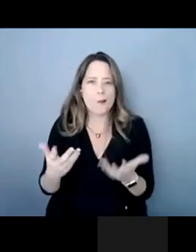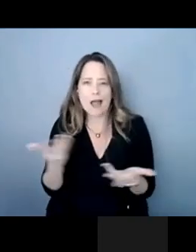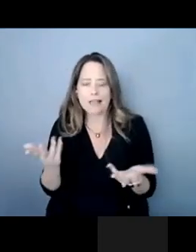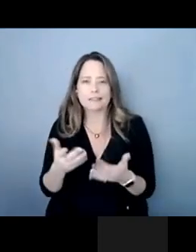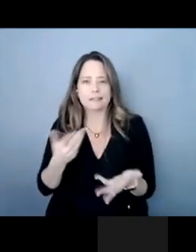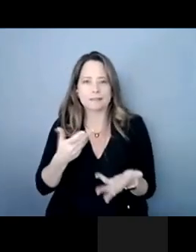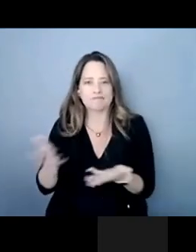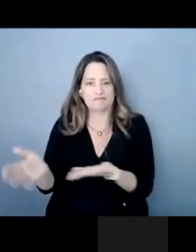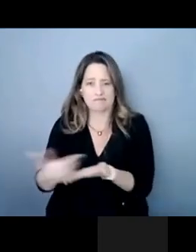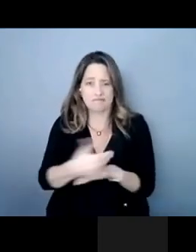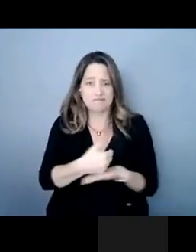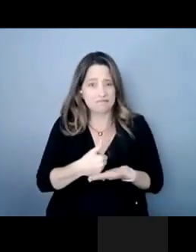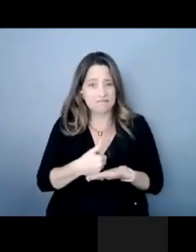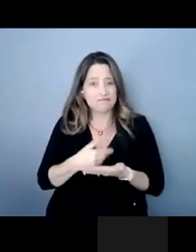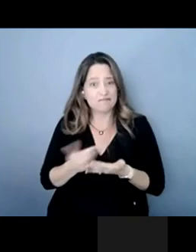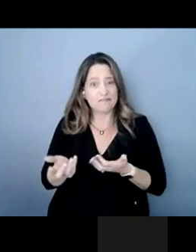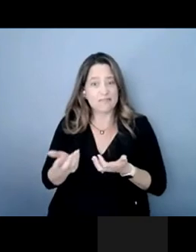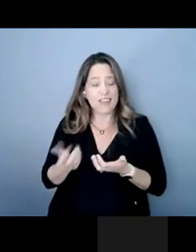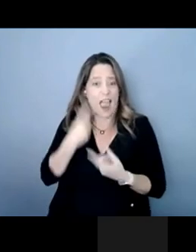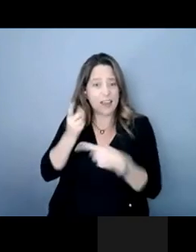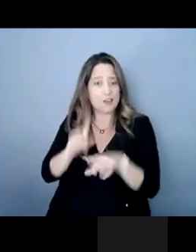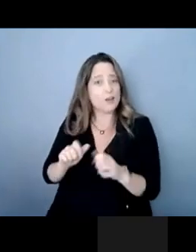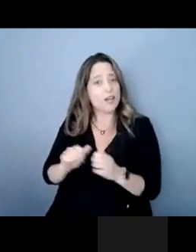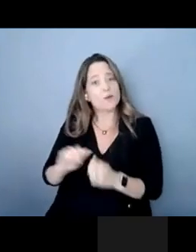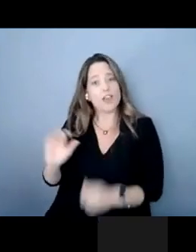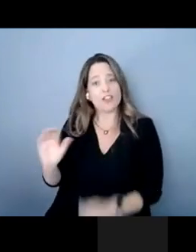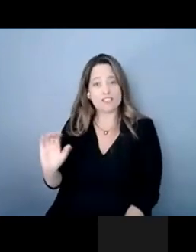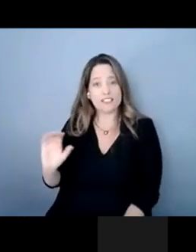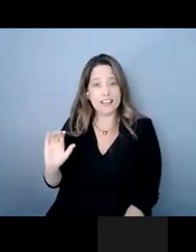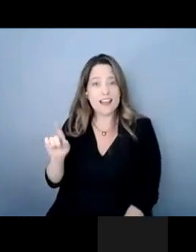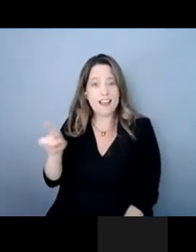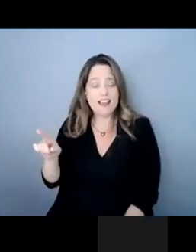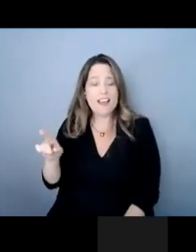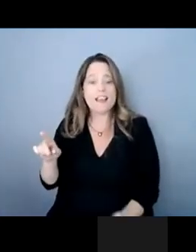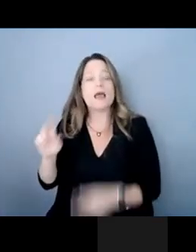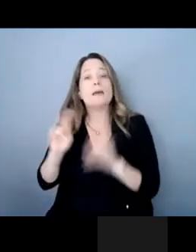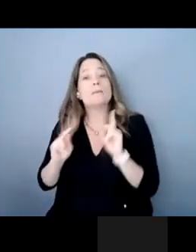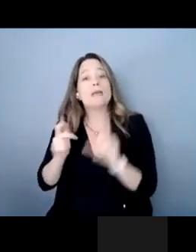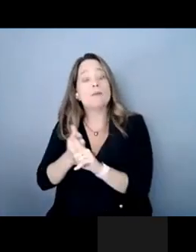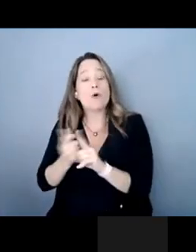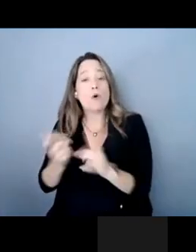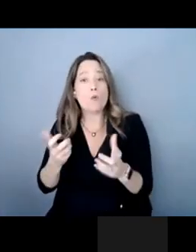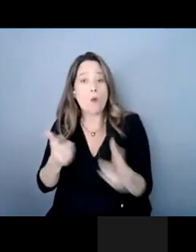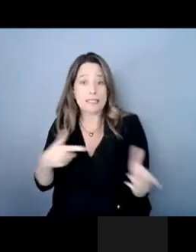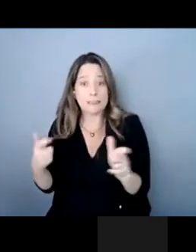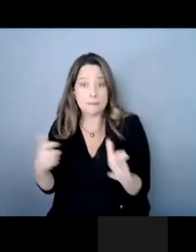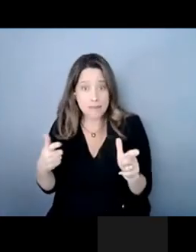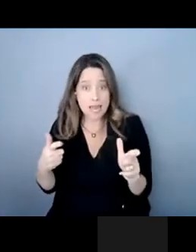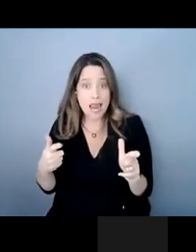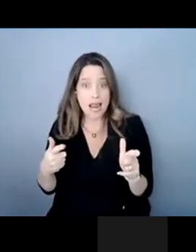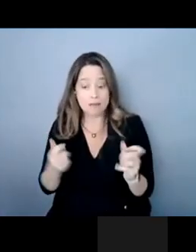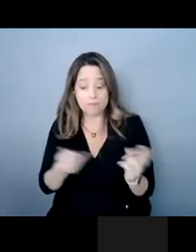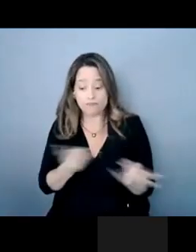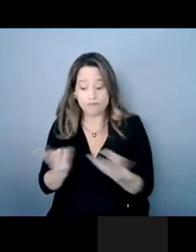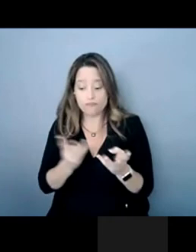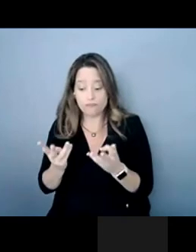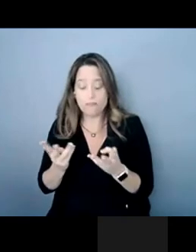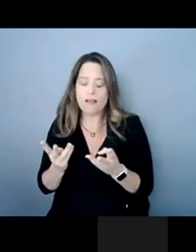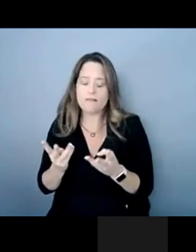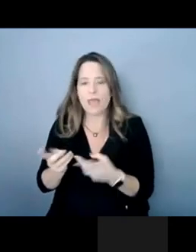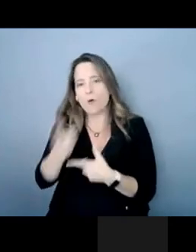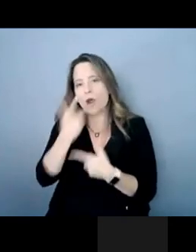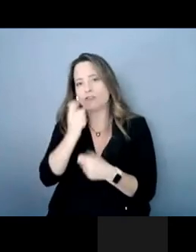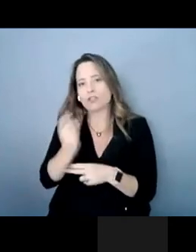i concur with christina that you know folks who were looking for speed were looking at using asr